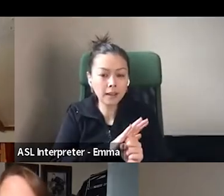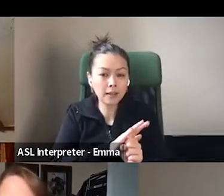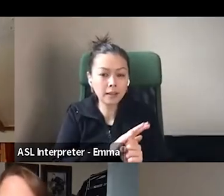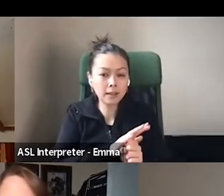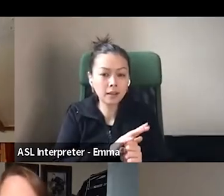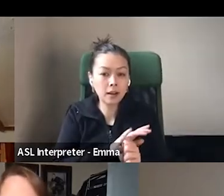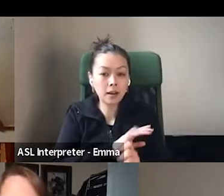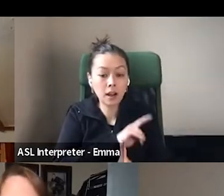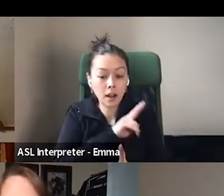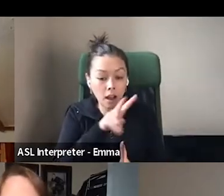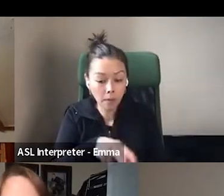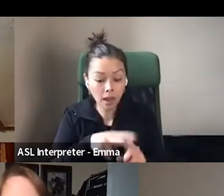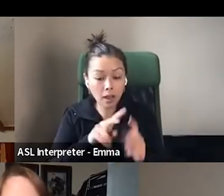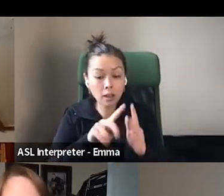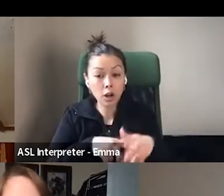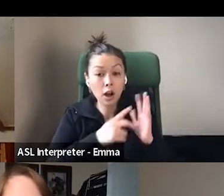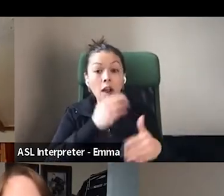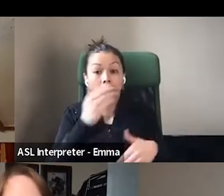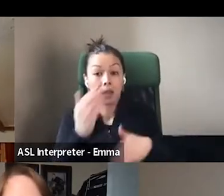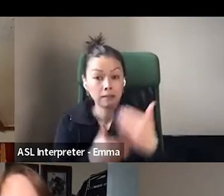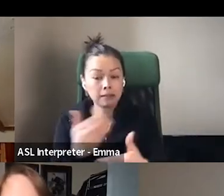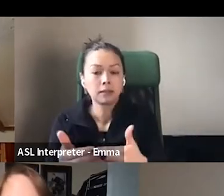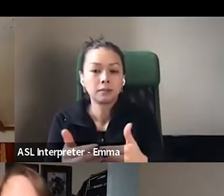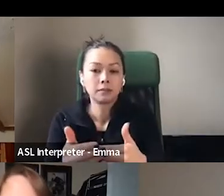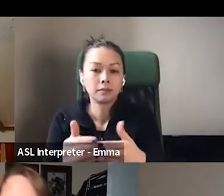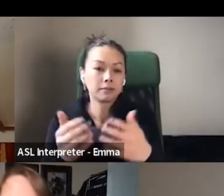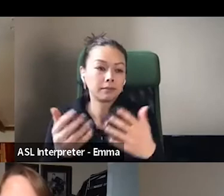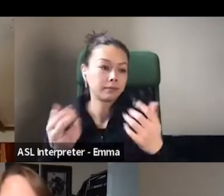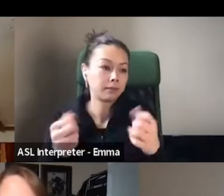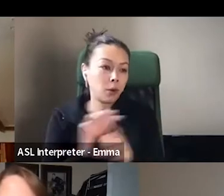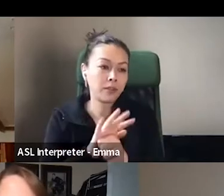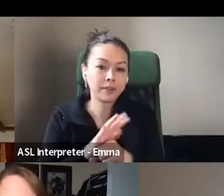than pandemic book selling.